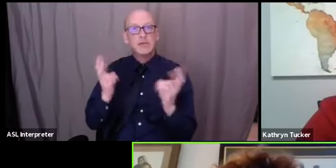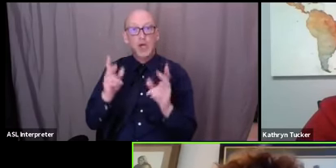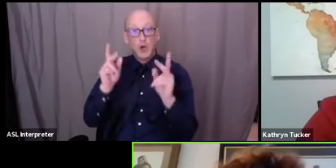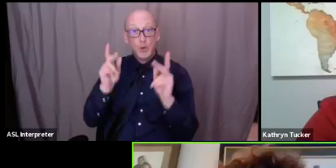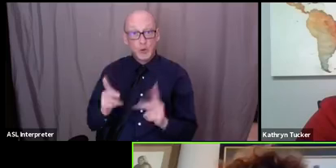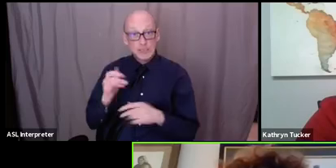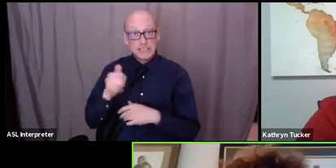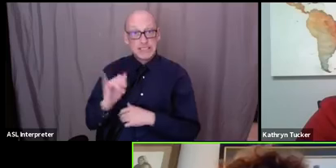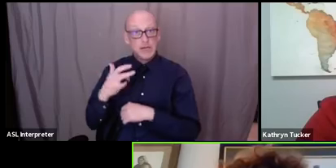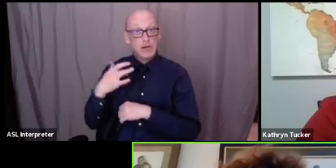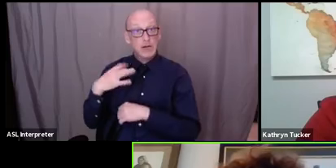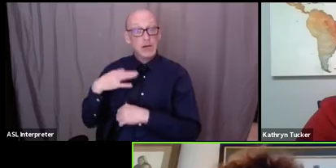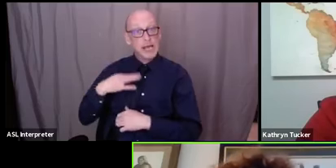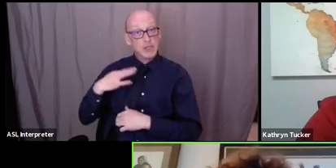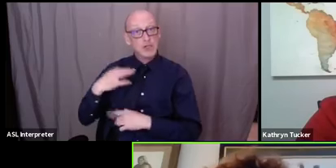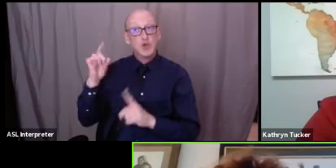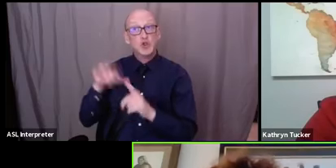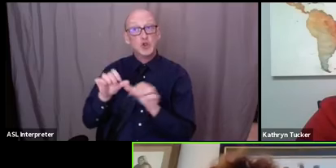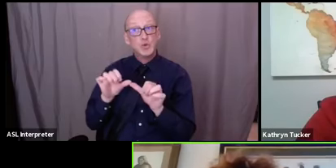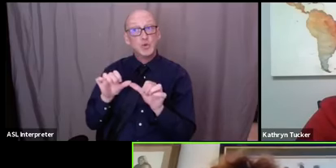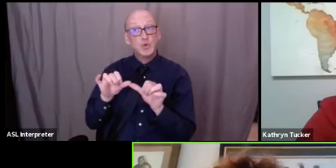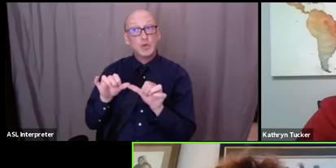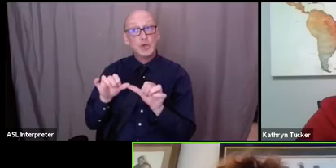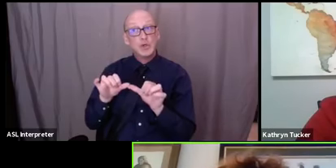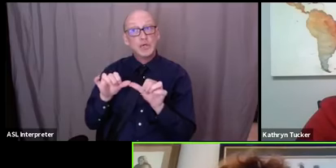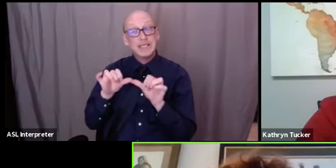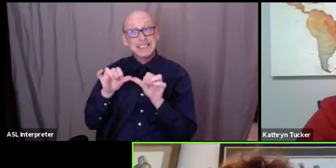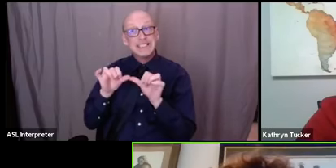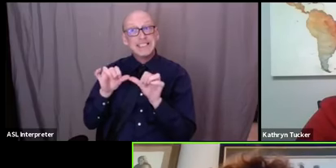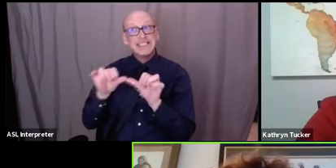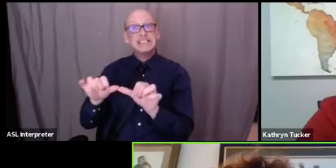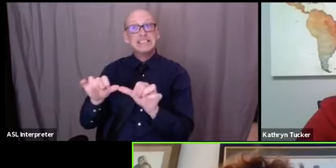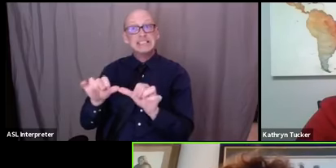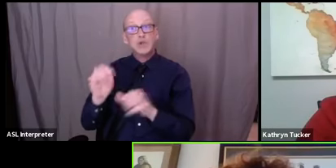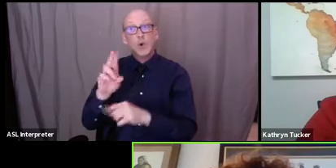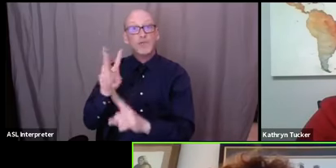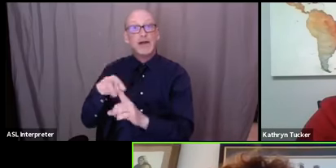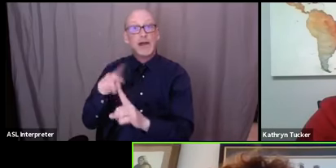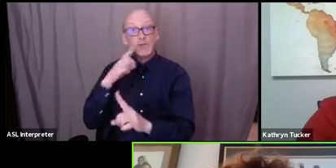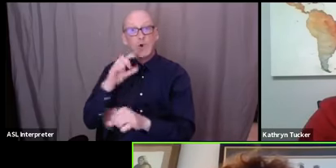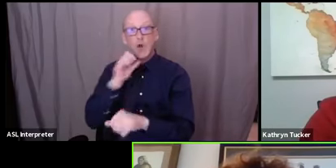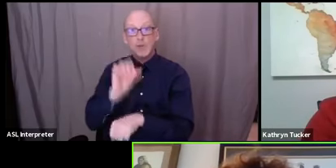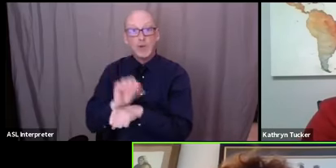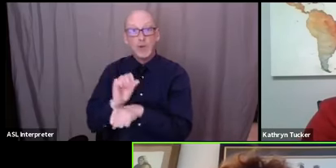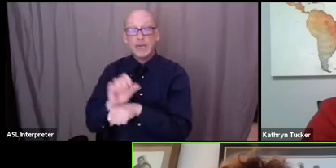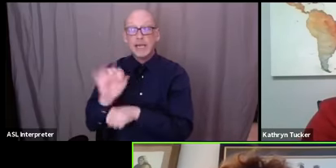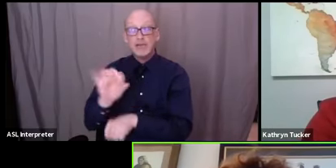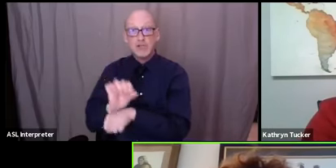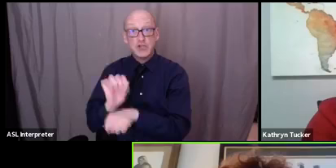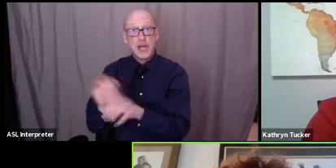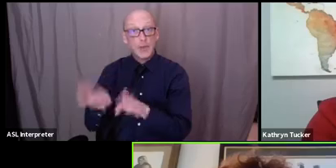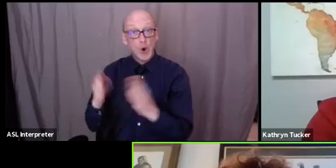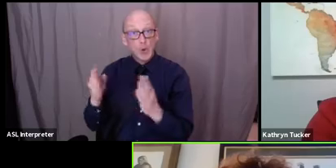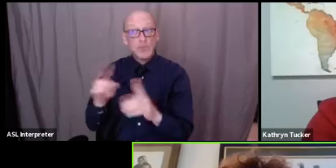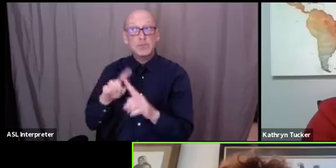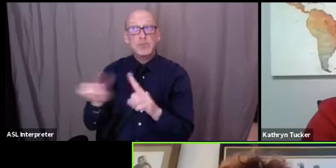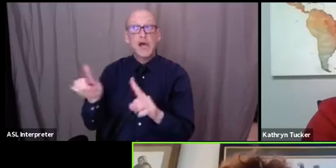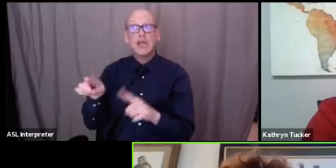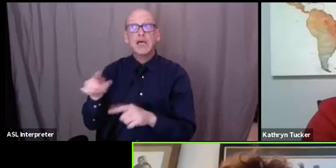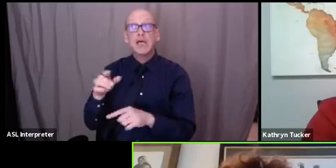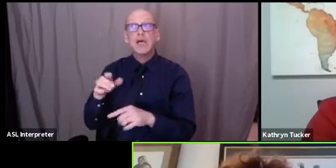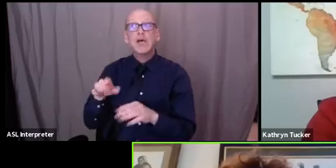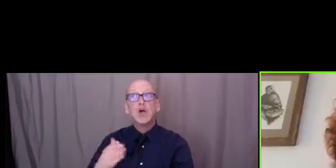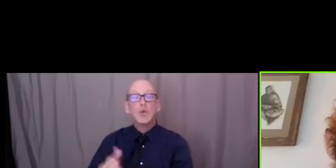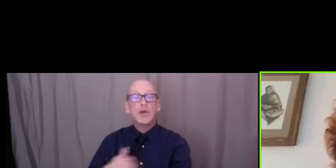still eligible to to remain or even file for unemployment if the job reopens but they are recovering from covid